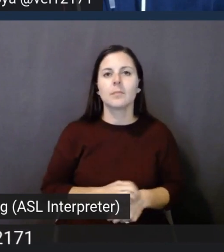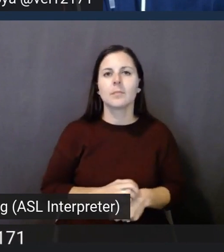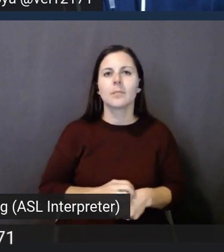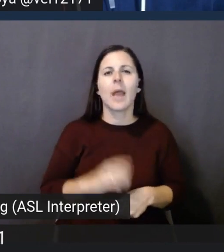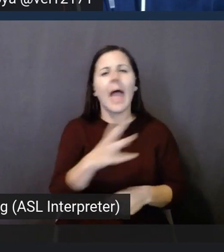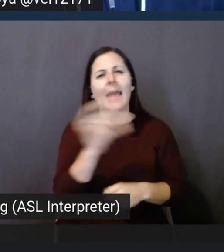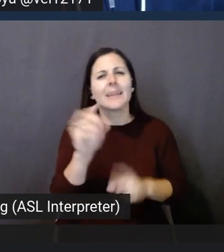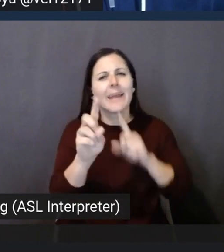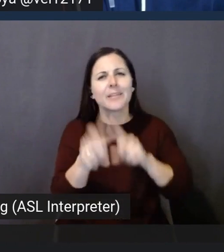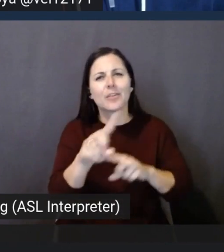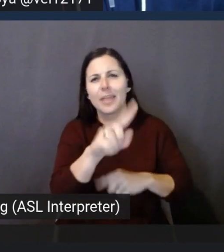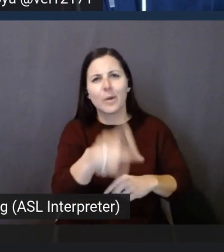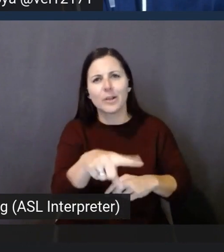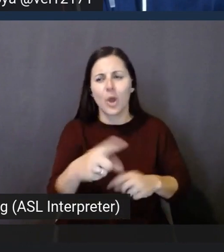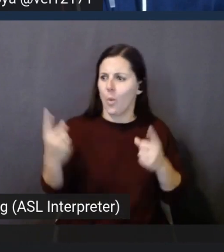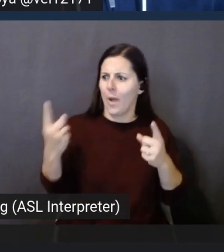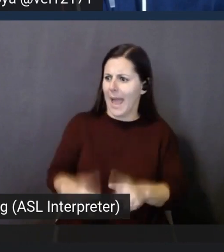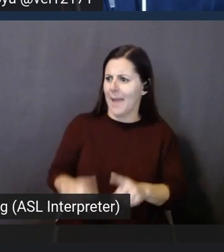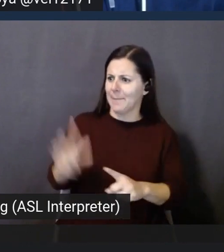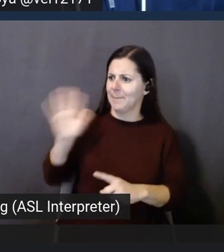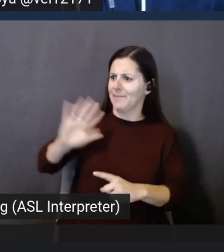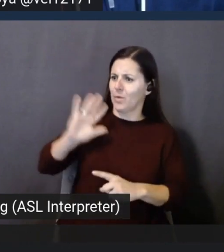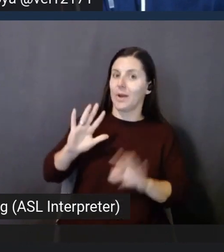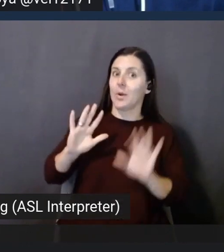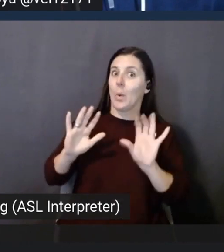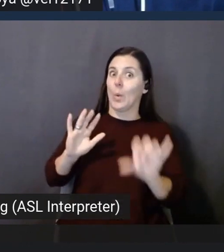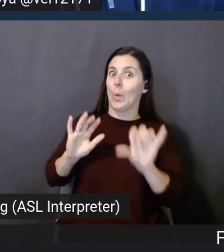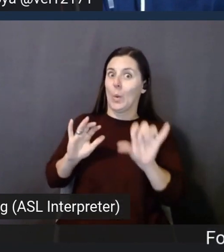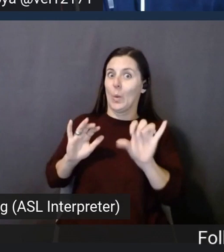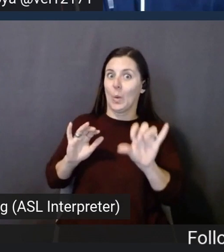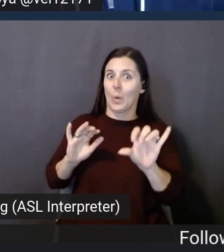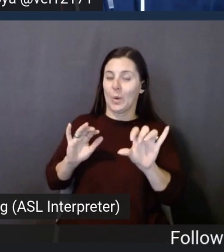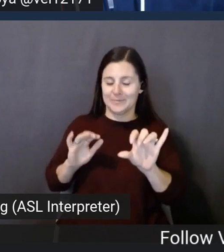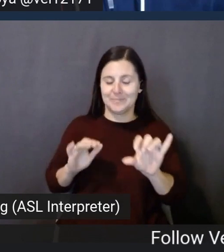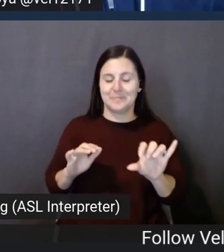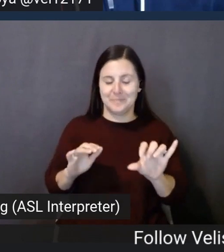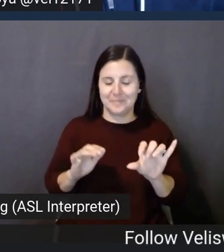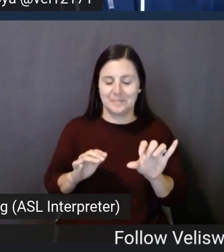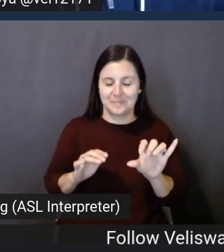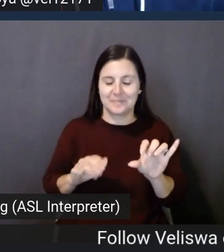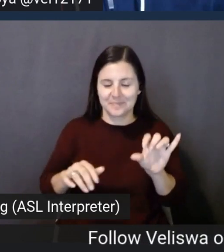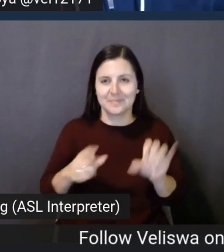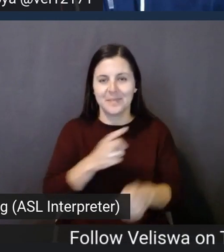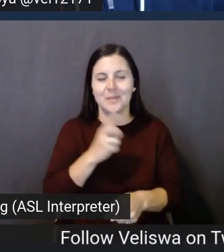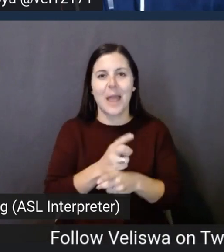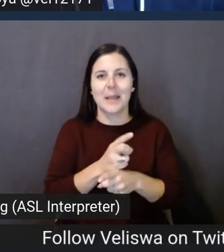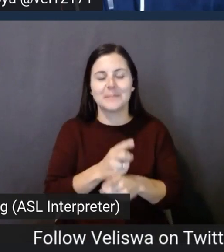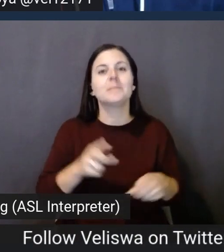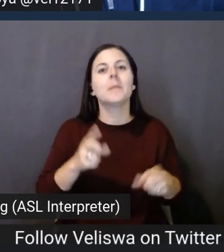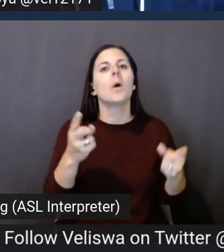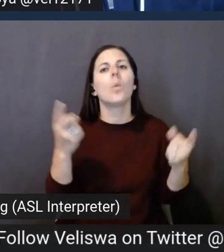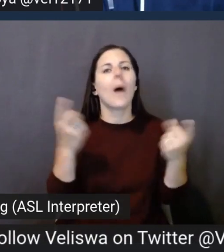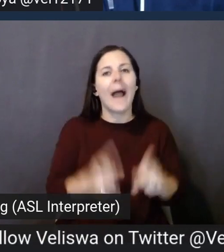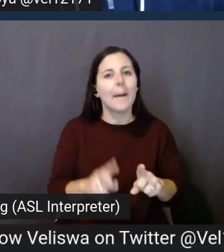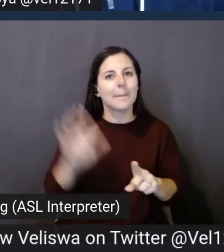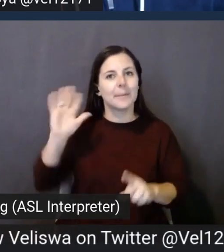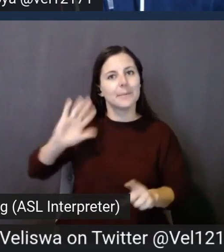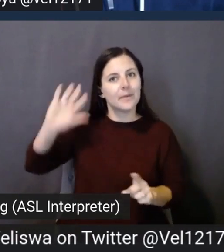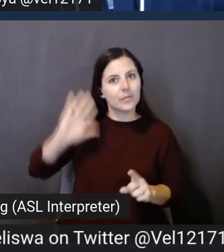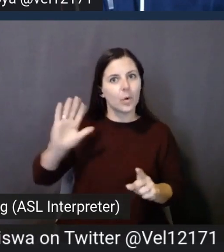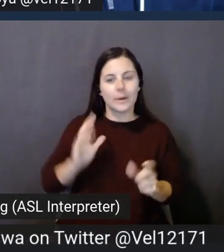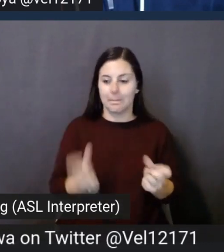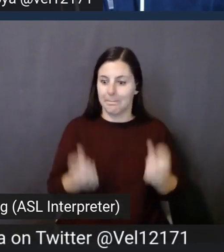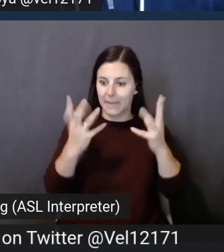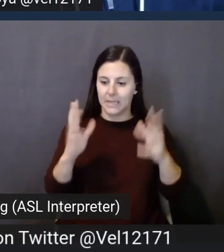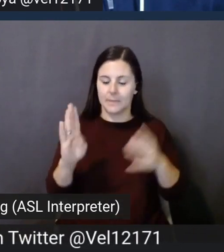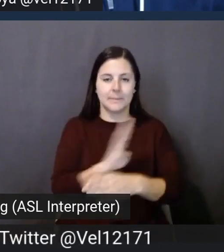on what were people doing before this, oh, well, let's talk about that, right? So what was happening was that many businesses